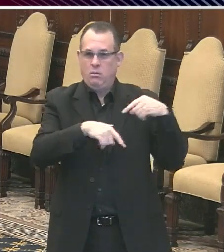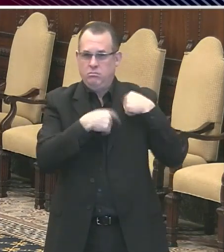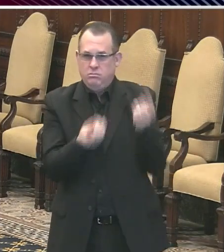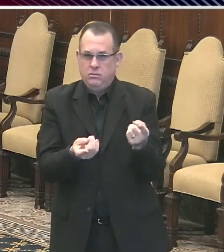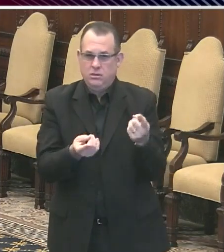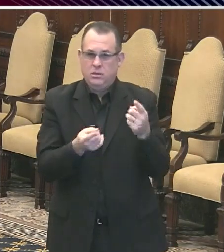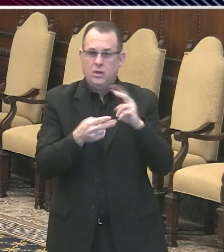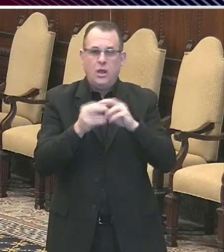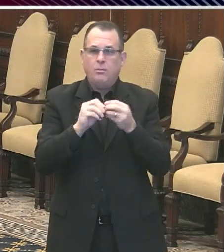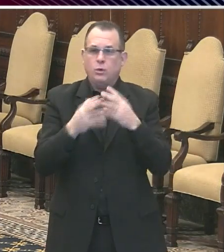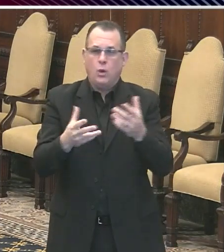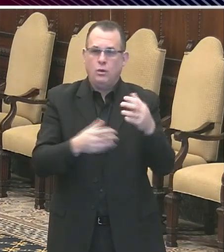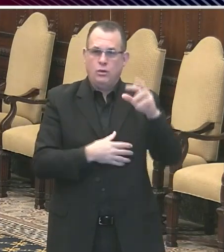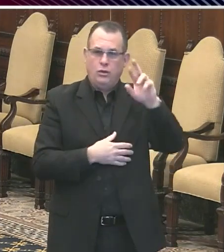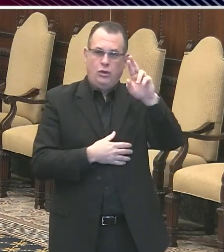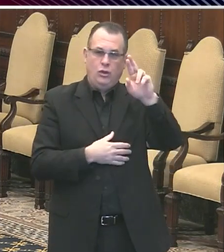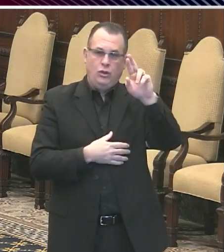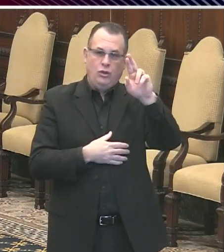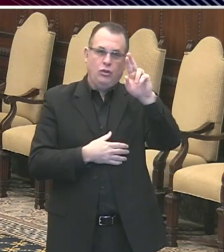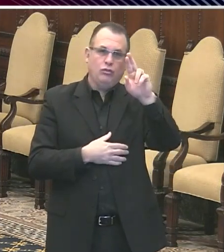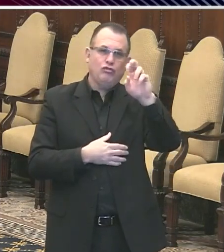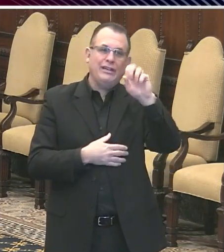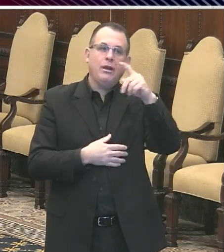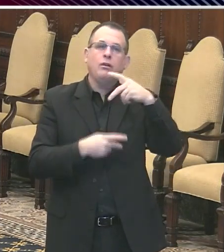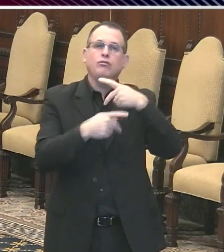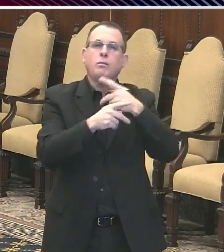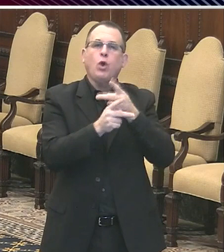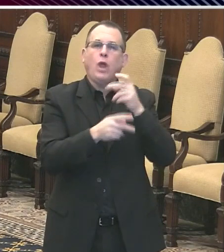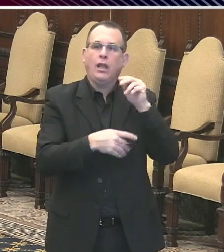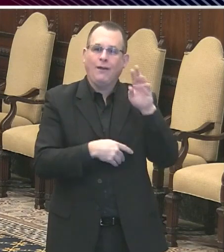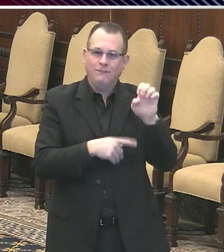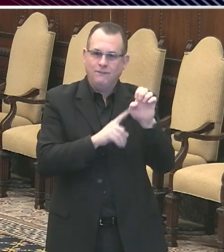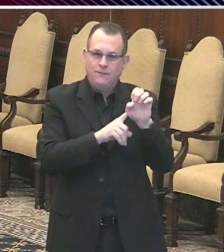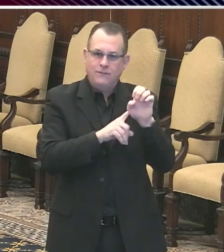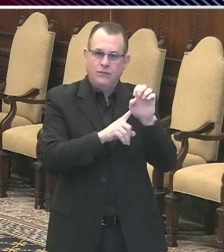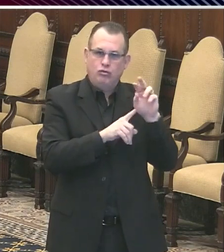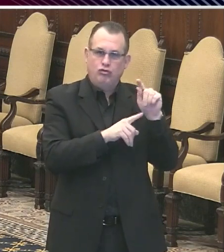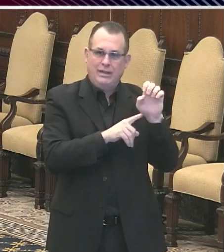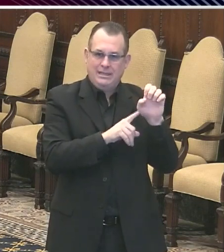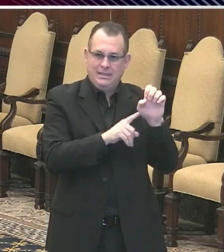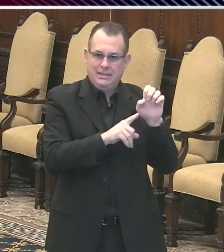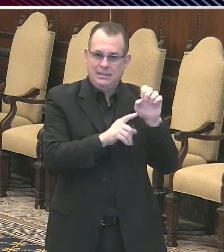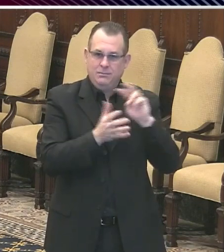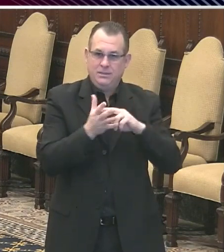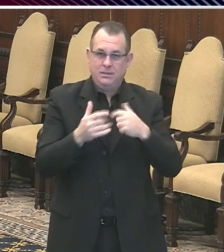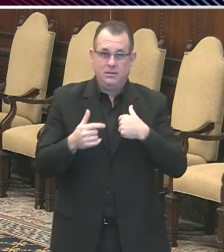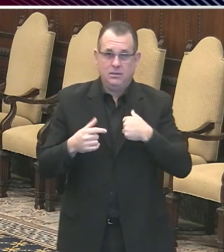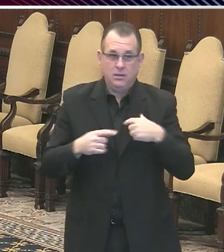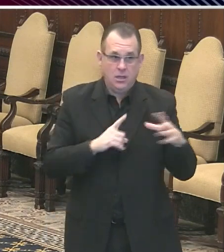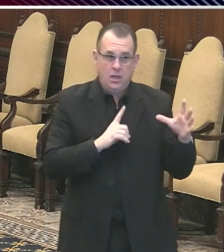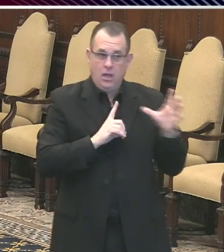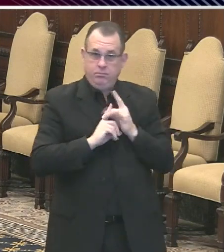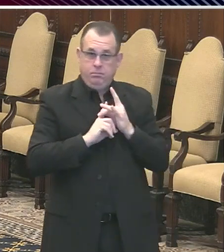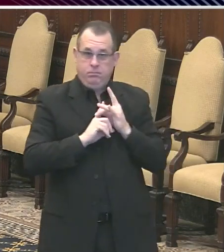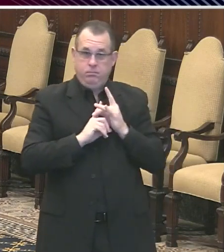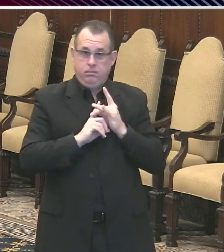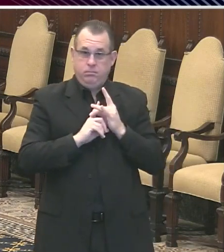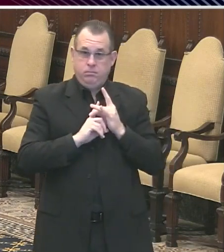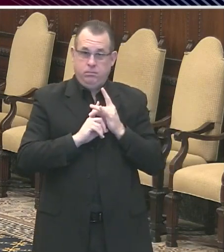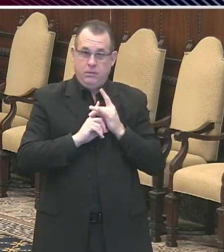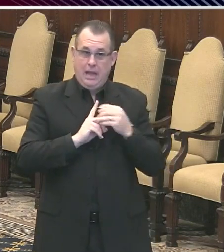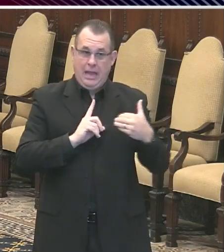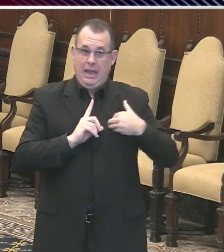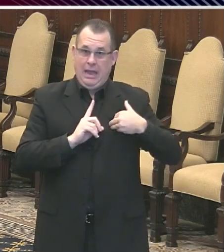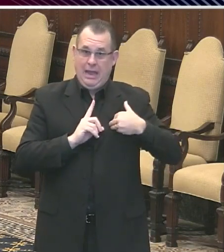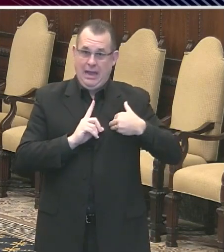That's the average number of people that a person with this virus passes the infection on to. And it's written as R with a little